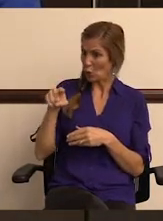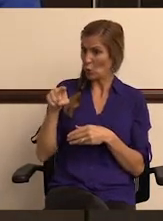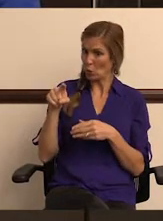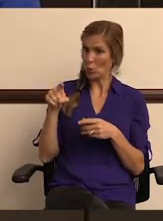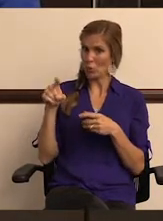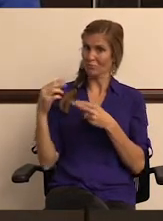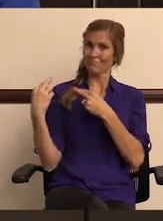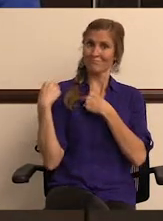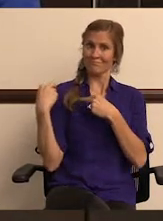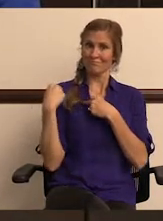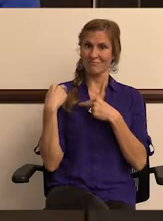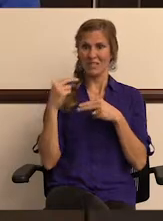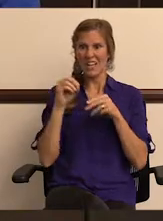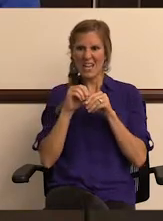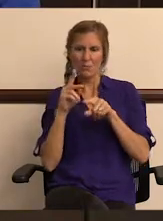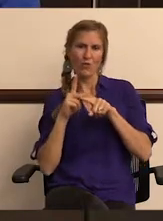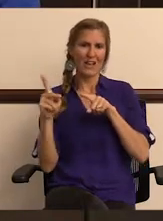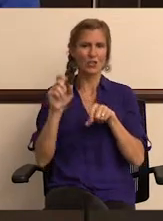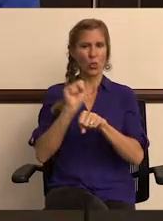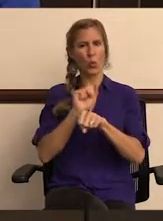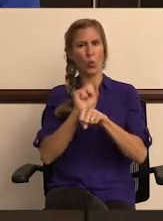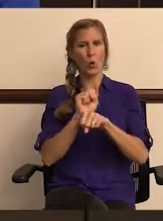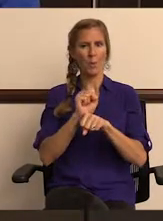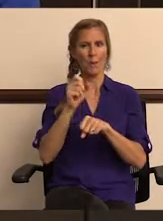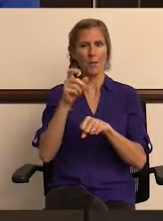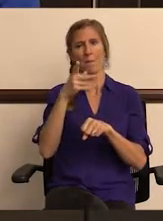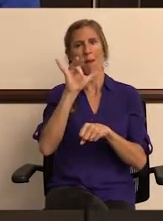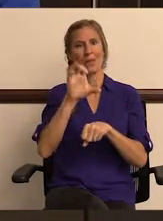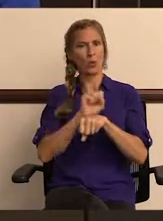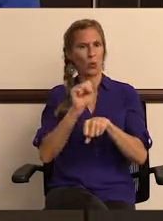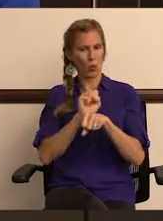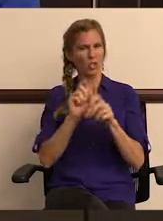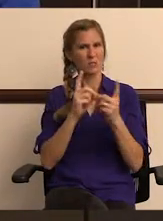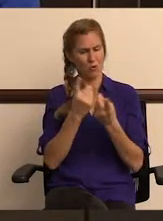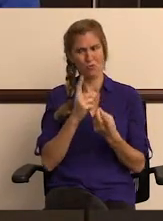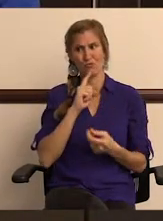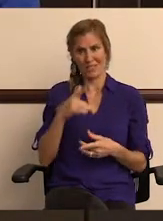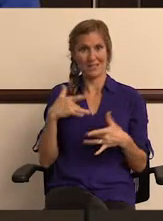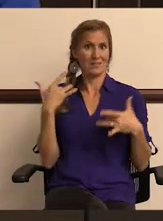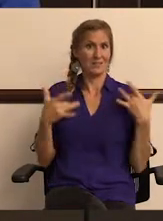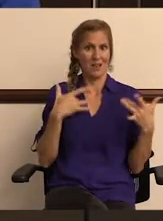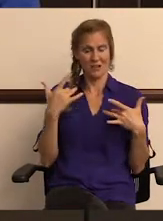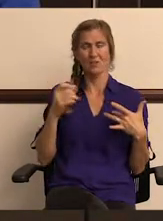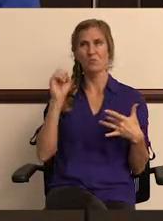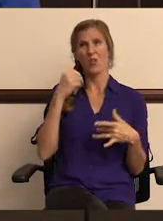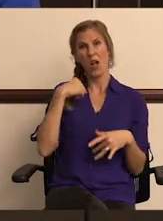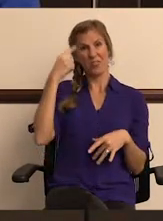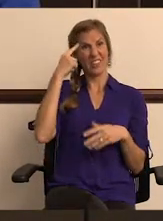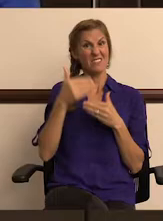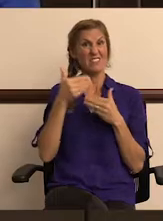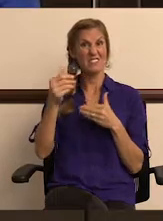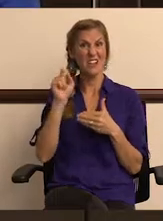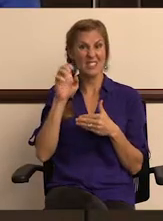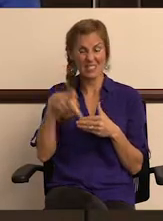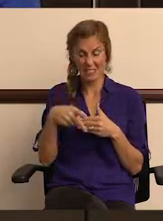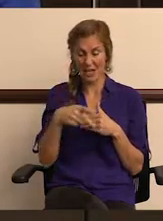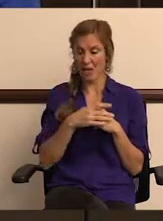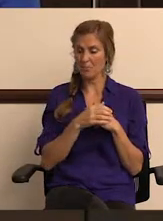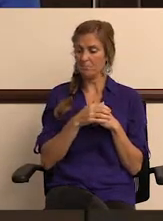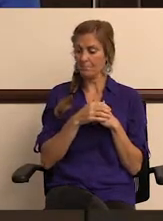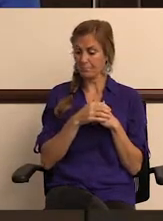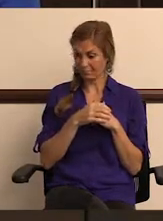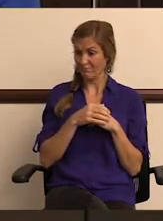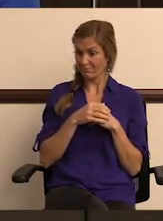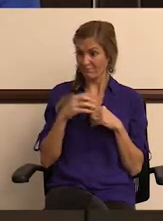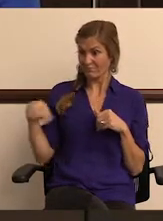you guys are leading the charge in professionalizing the Public Works Department. I think it's really exciting and we're definitely going get into that. So I think if the next step,